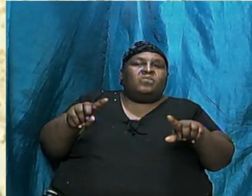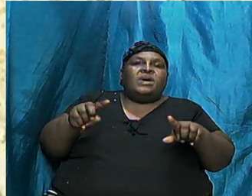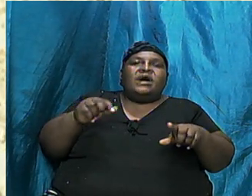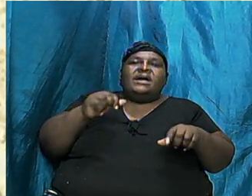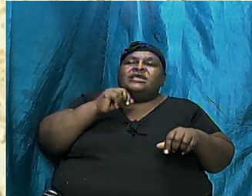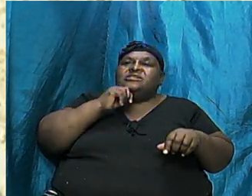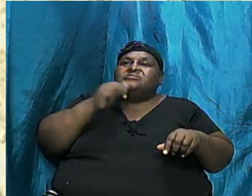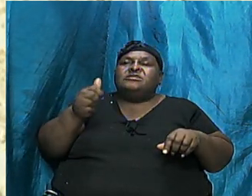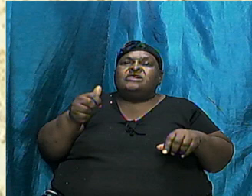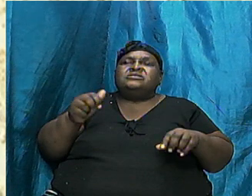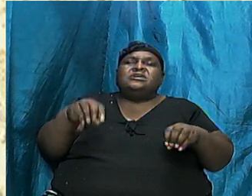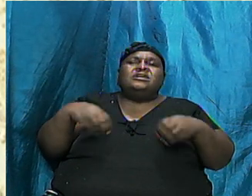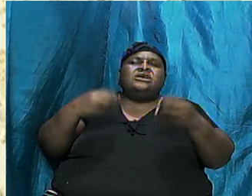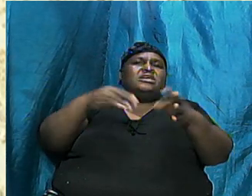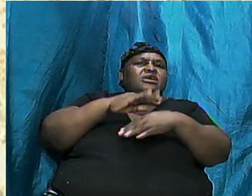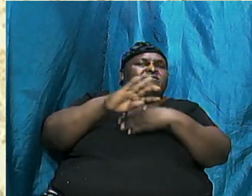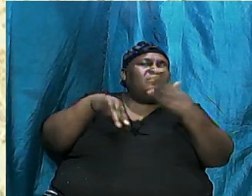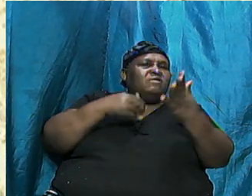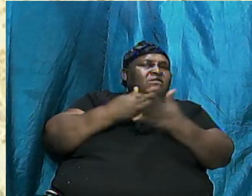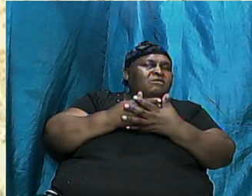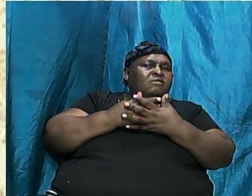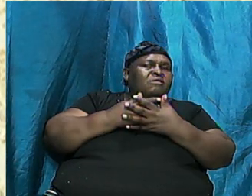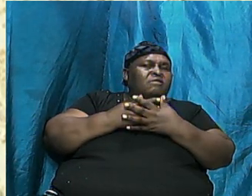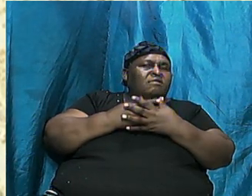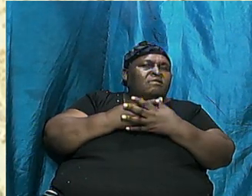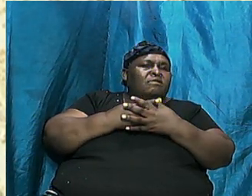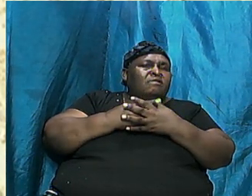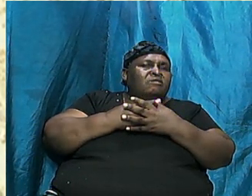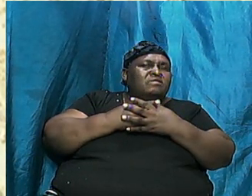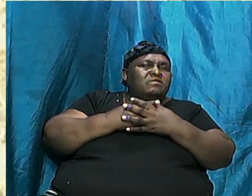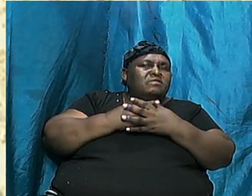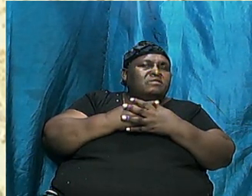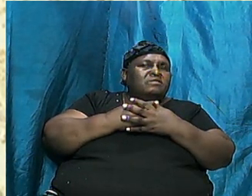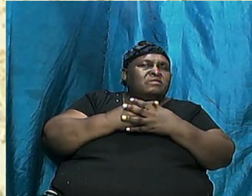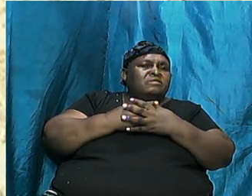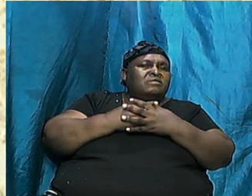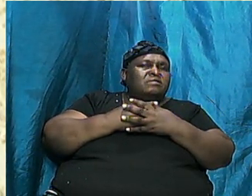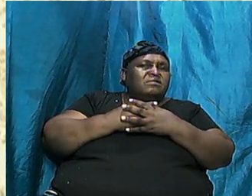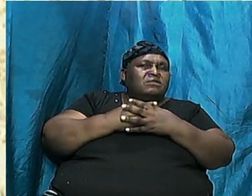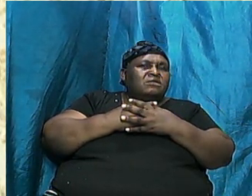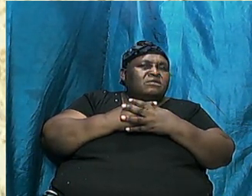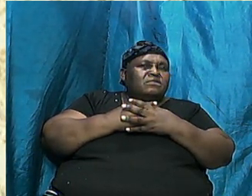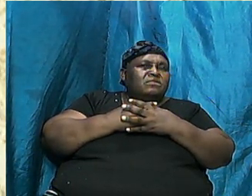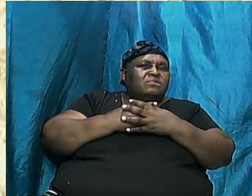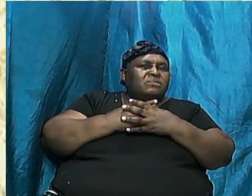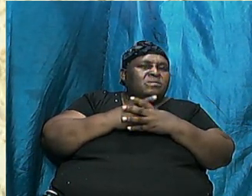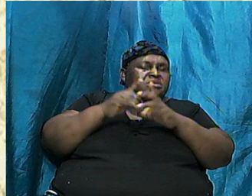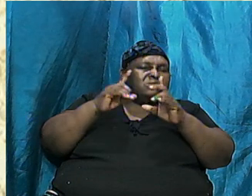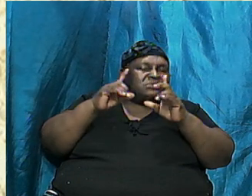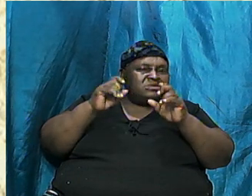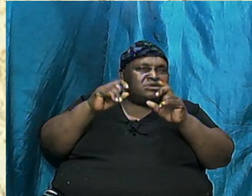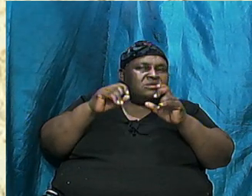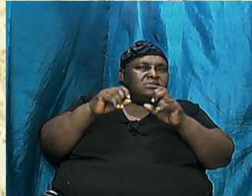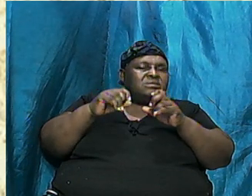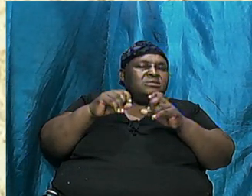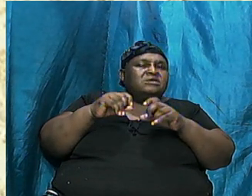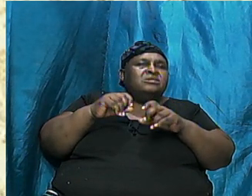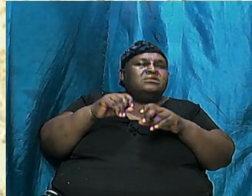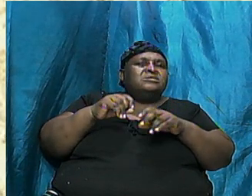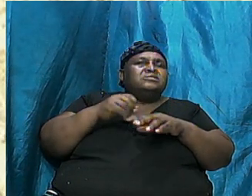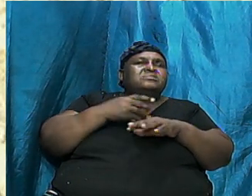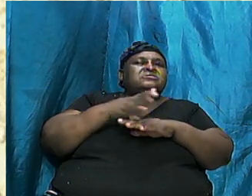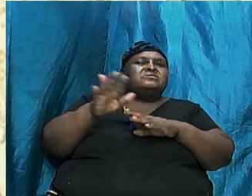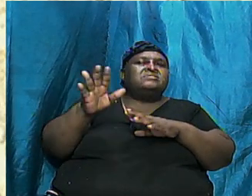give us all the details at all this evening because, you know, we just want to take the time and just quickly